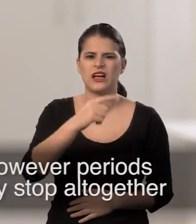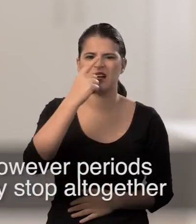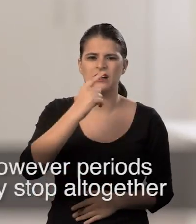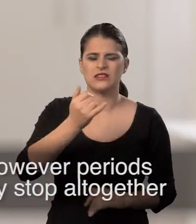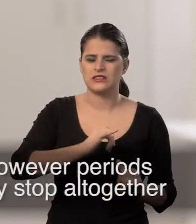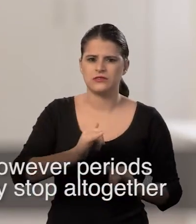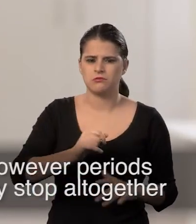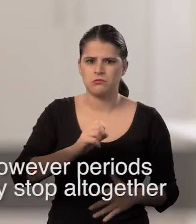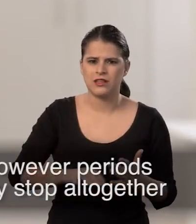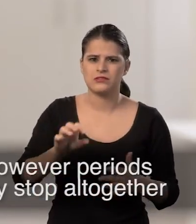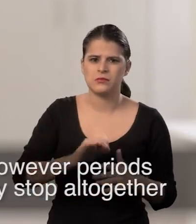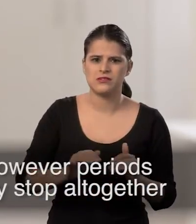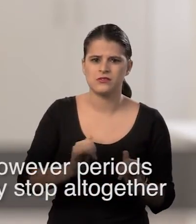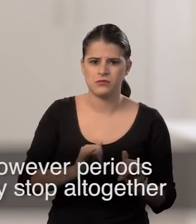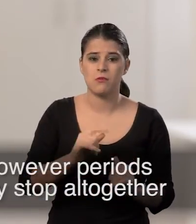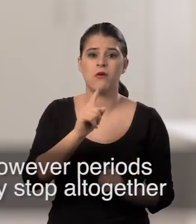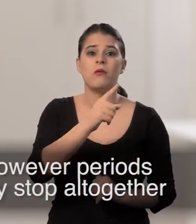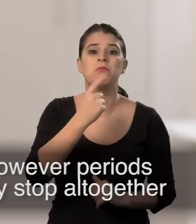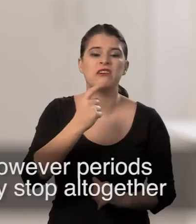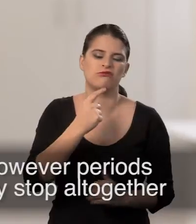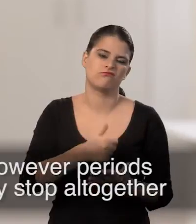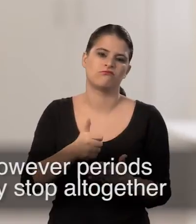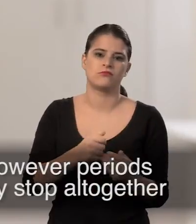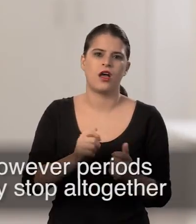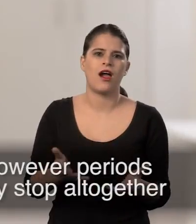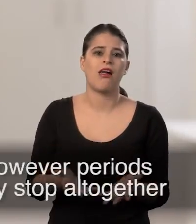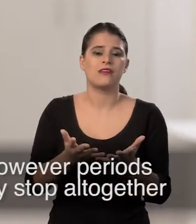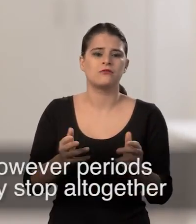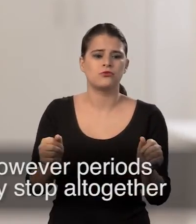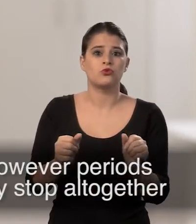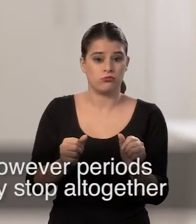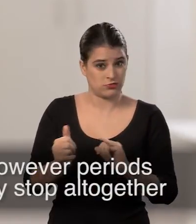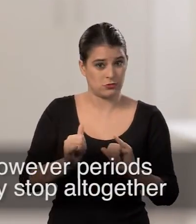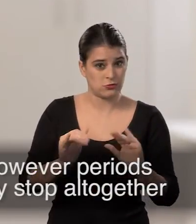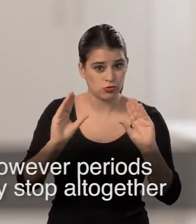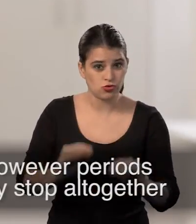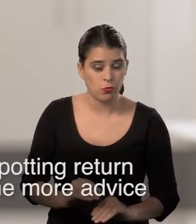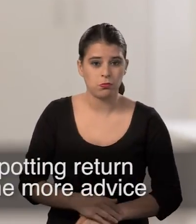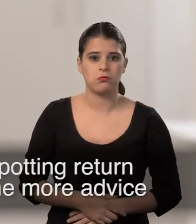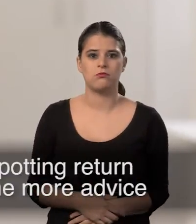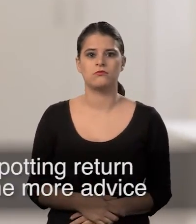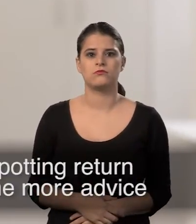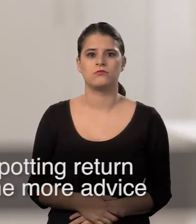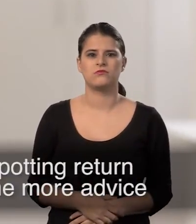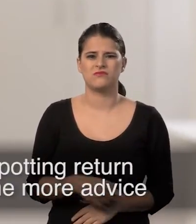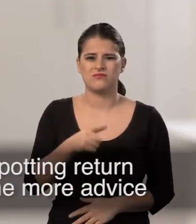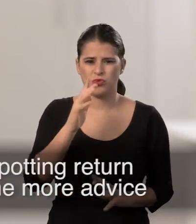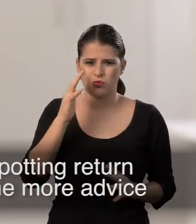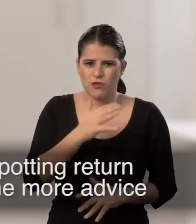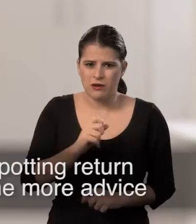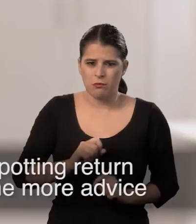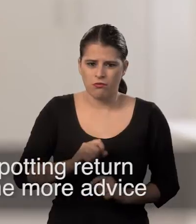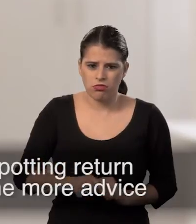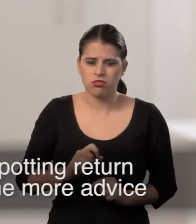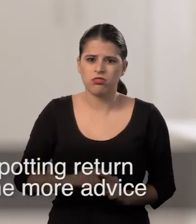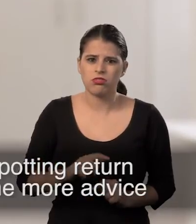unpredictable bleeding. However, periods usually become lighter, shorter and may stop altogether. If you're having worries